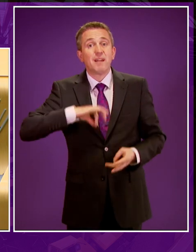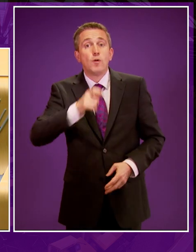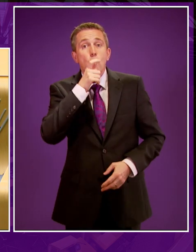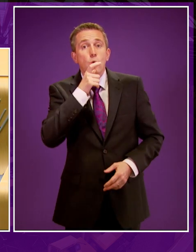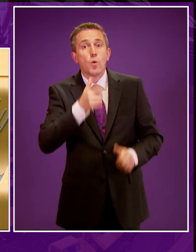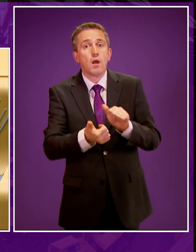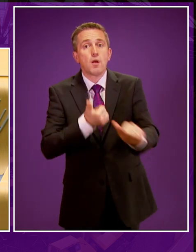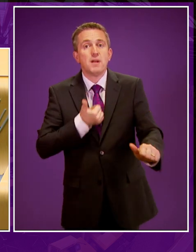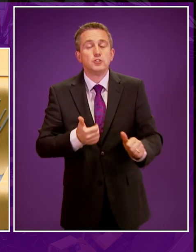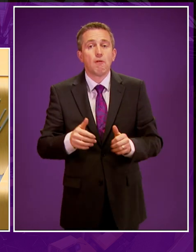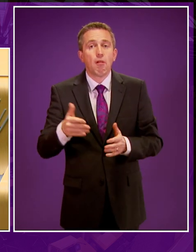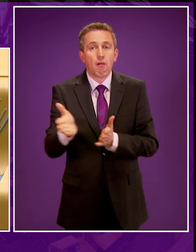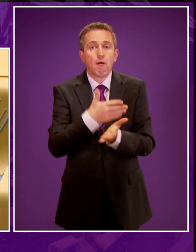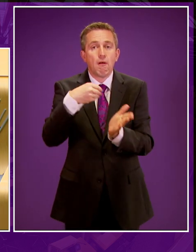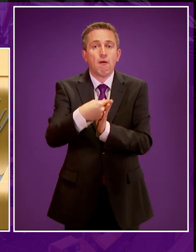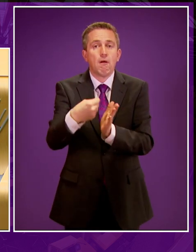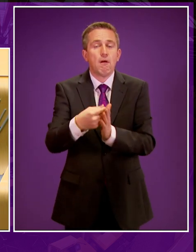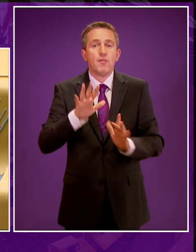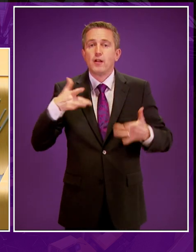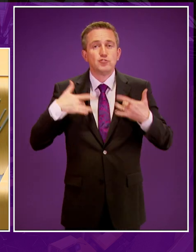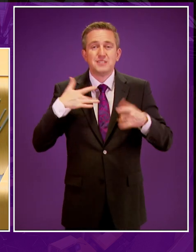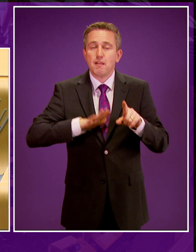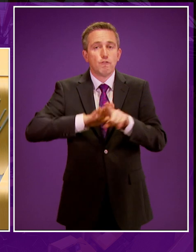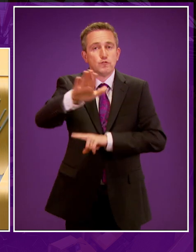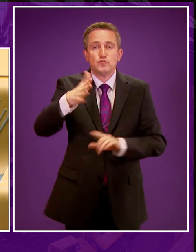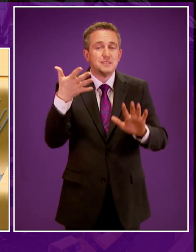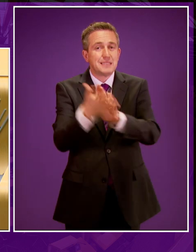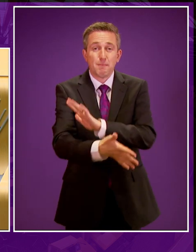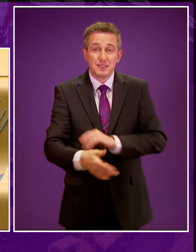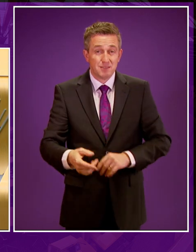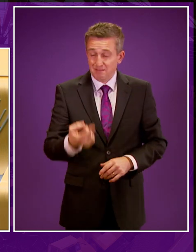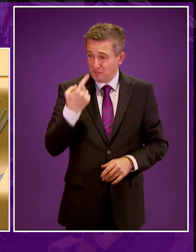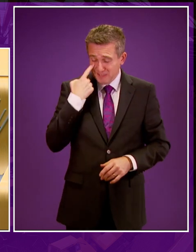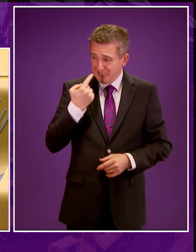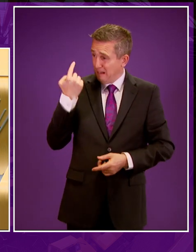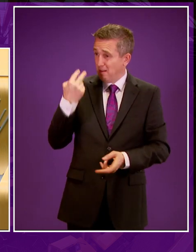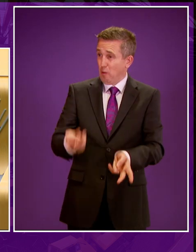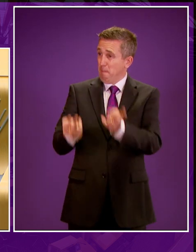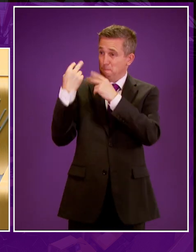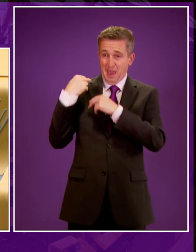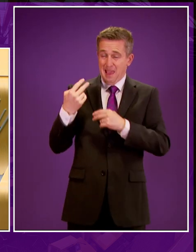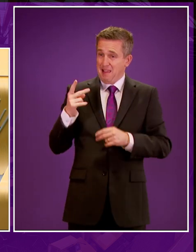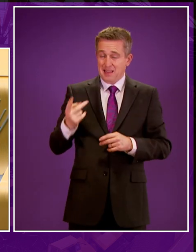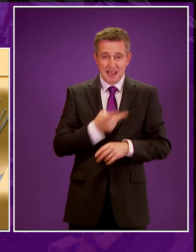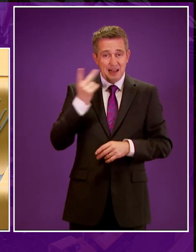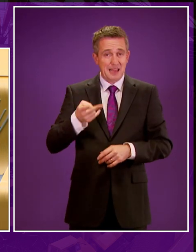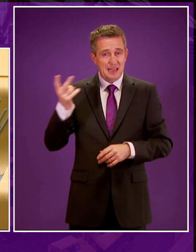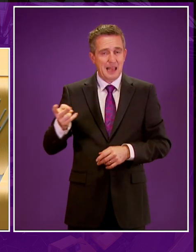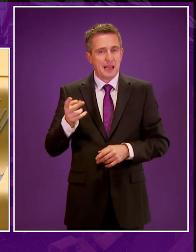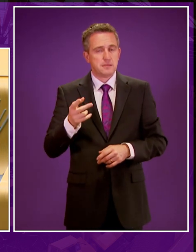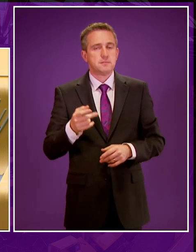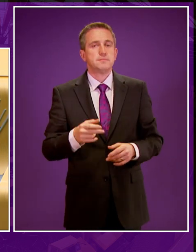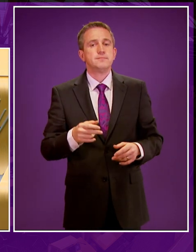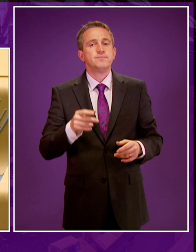who have no need to think about the longer term damage they will cause. We have seen this over and over again. We need to change the